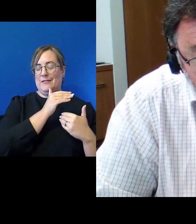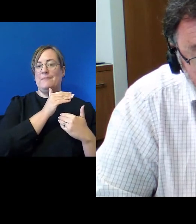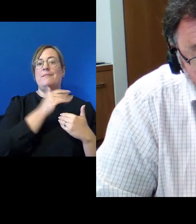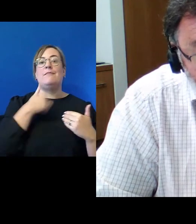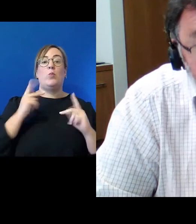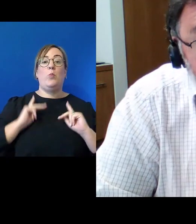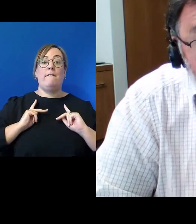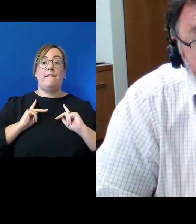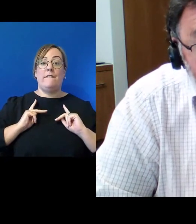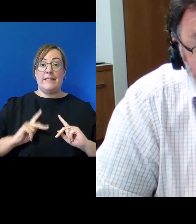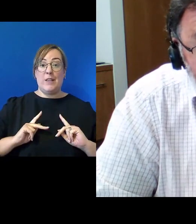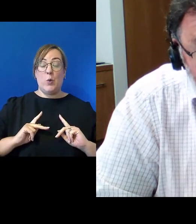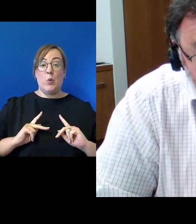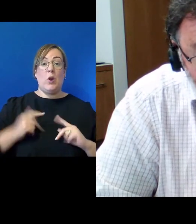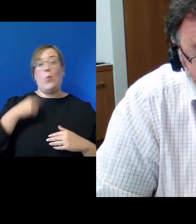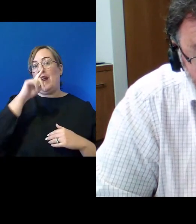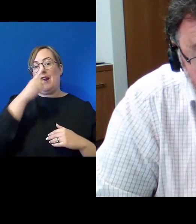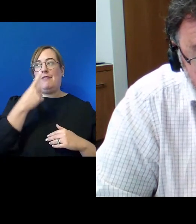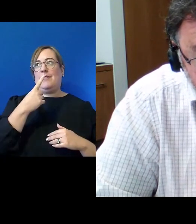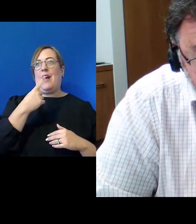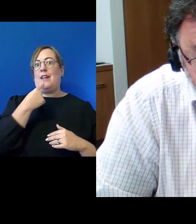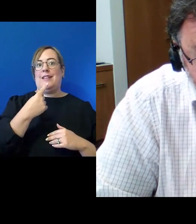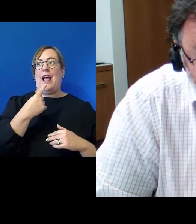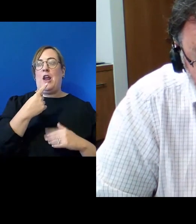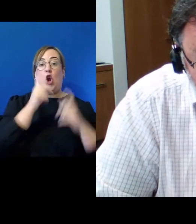least, the West could hardly be further away.